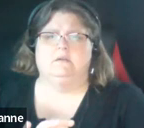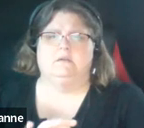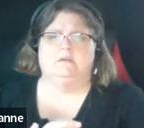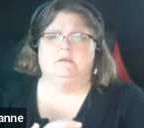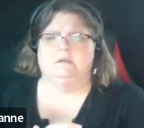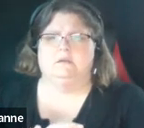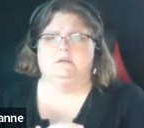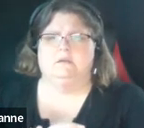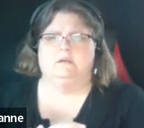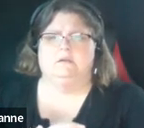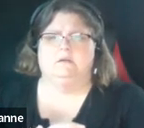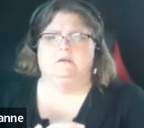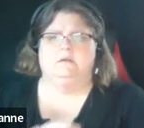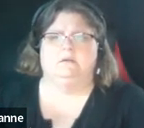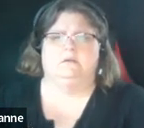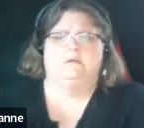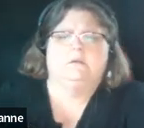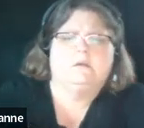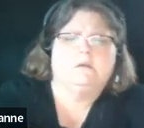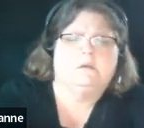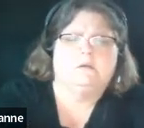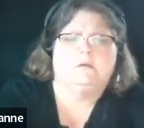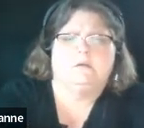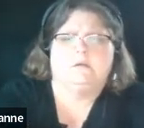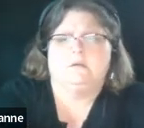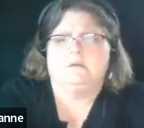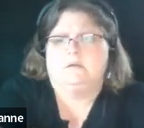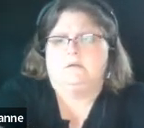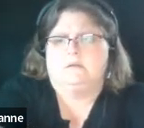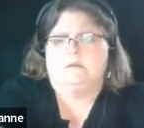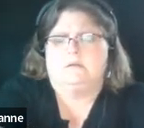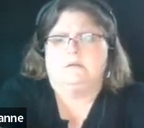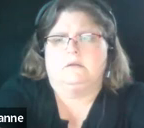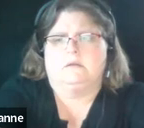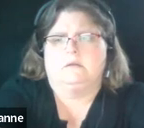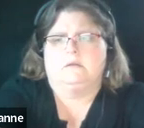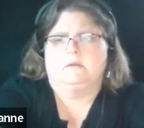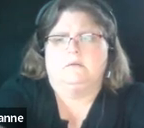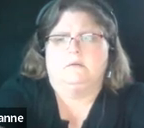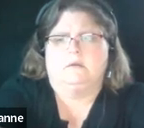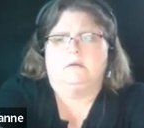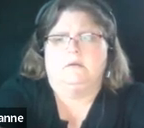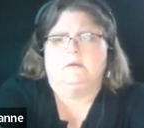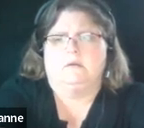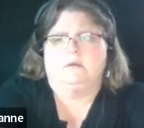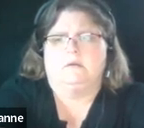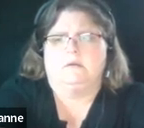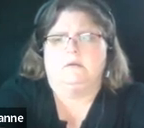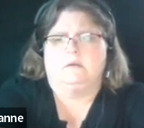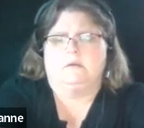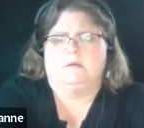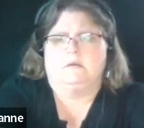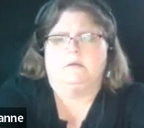um so so we want to have something in here about about managing and